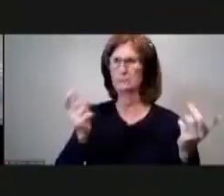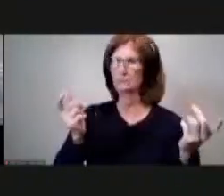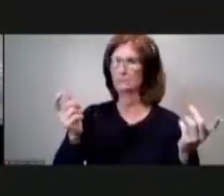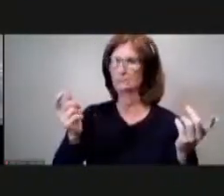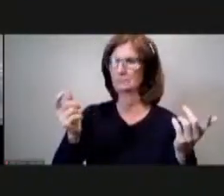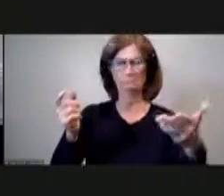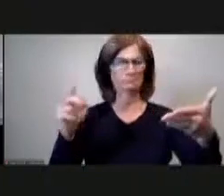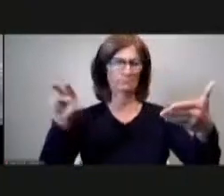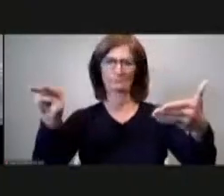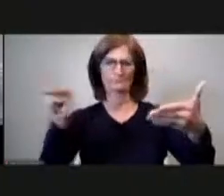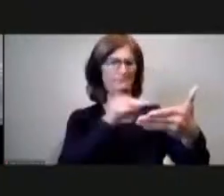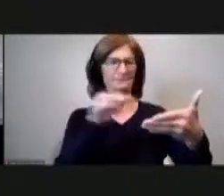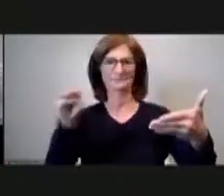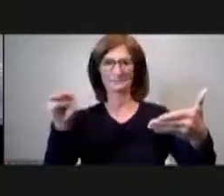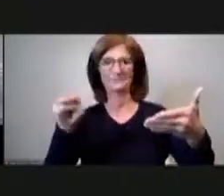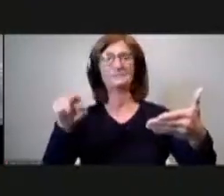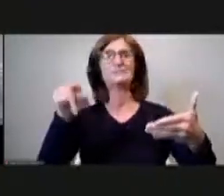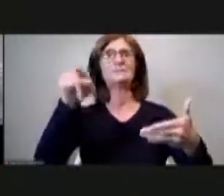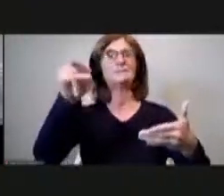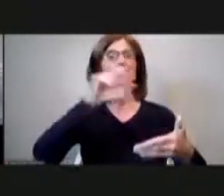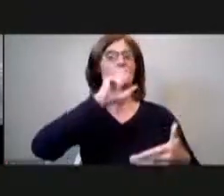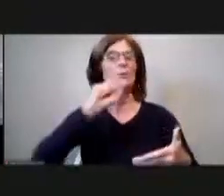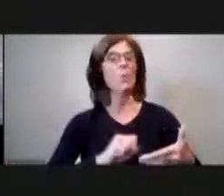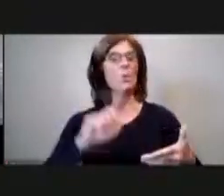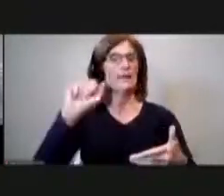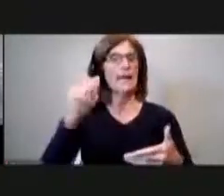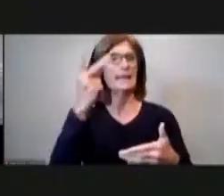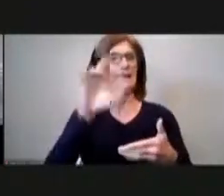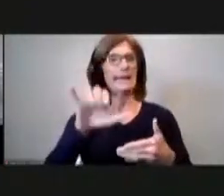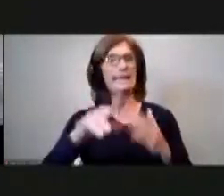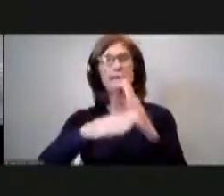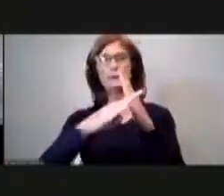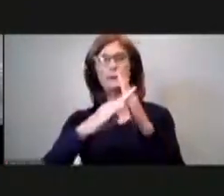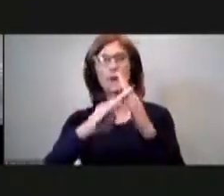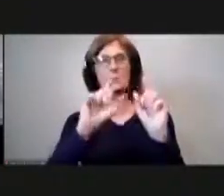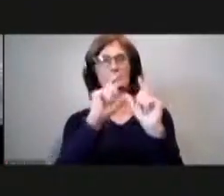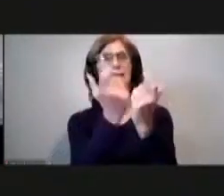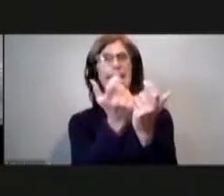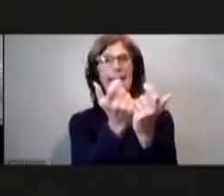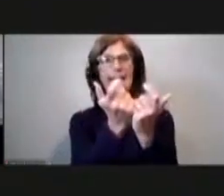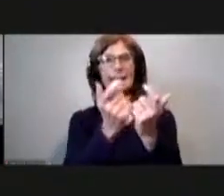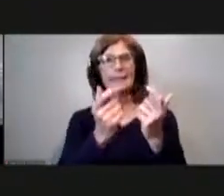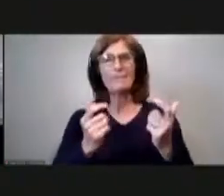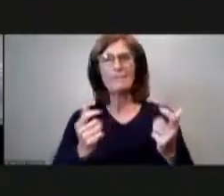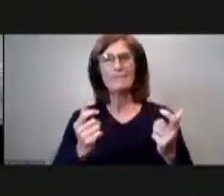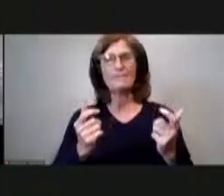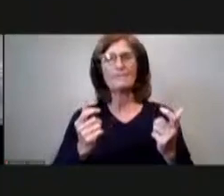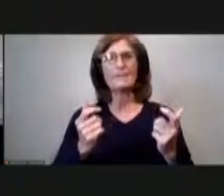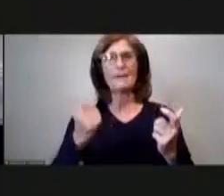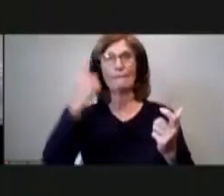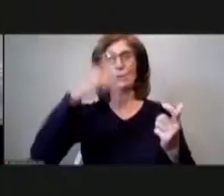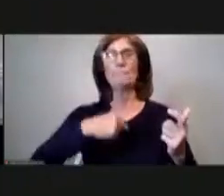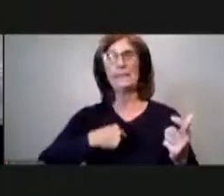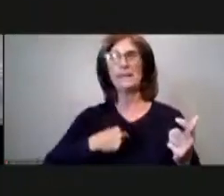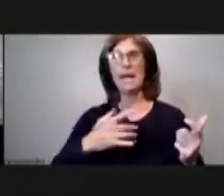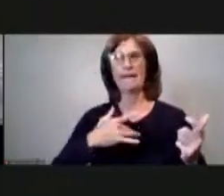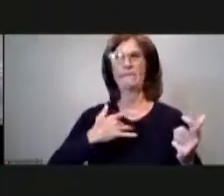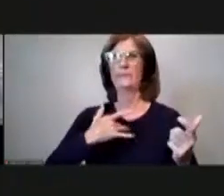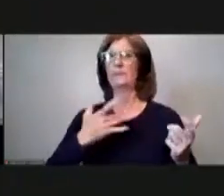specifically the old allegheny soccer league is is you know really the the sticking point for me right now because